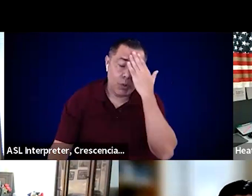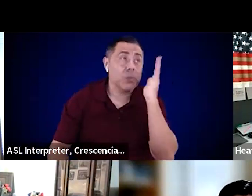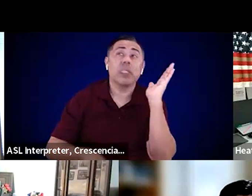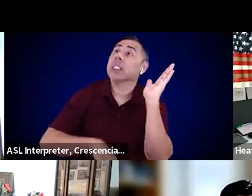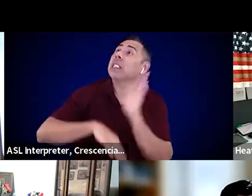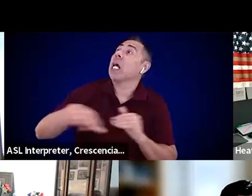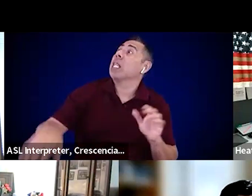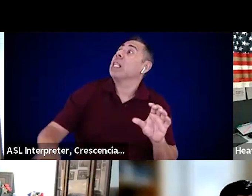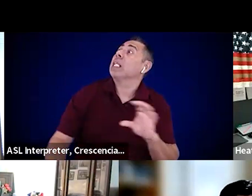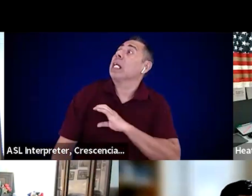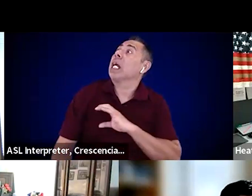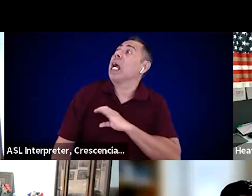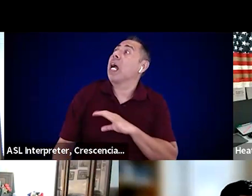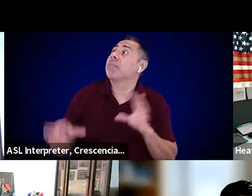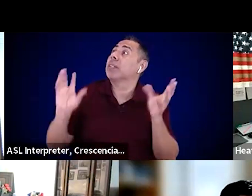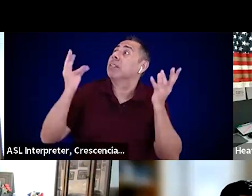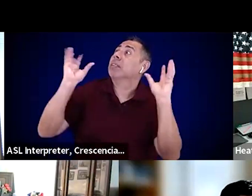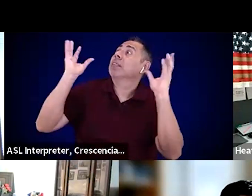or EMS.